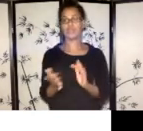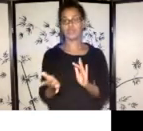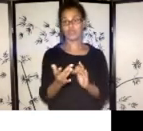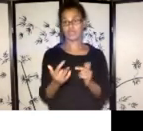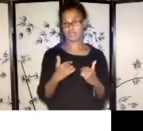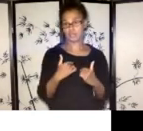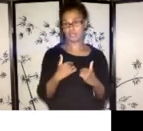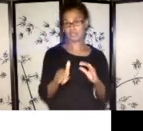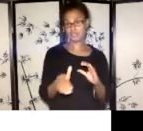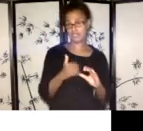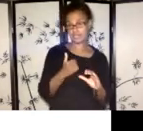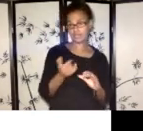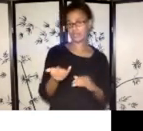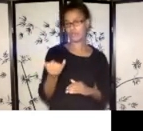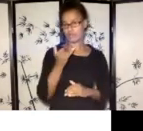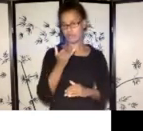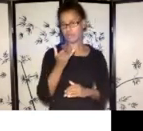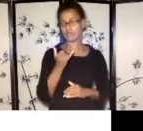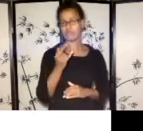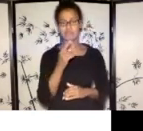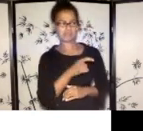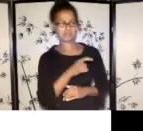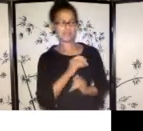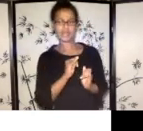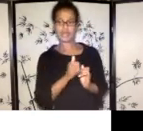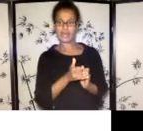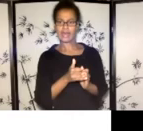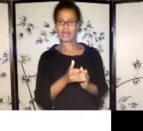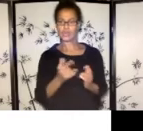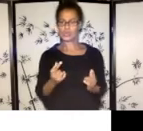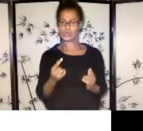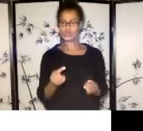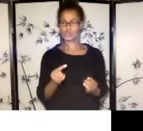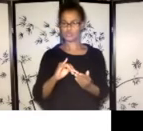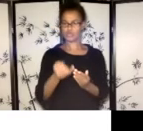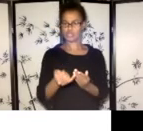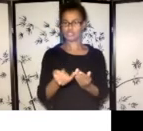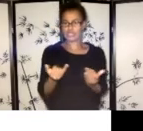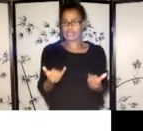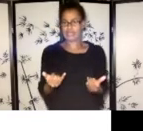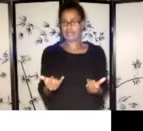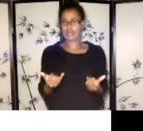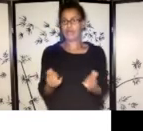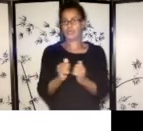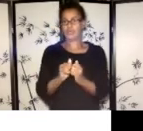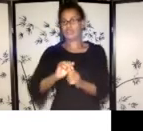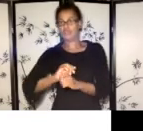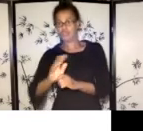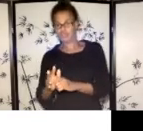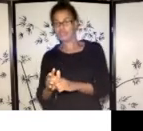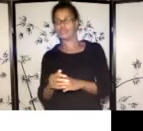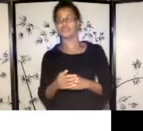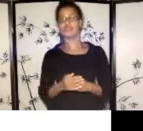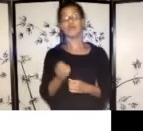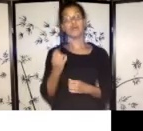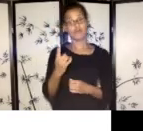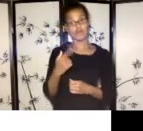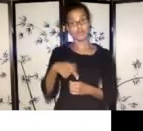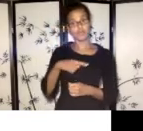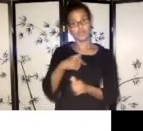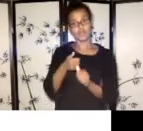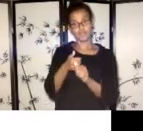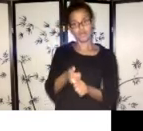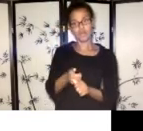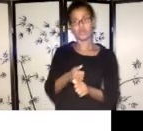you can accomplish this project in this time. You know, of course, we follow all of the protocols that are listed on